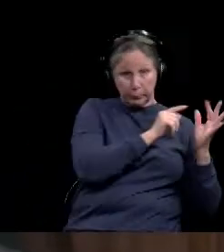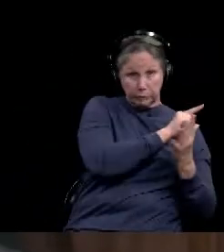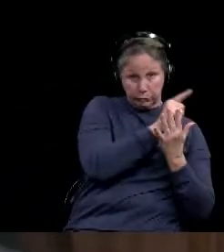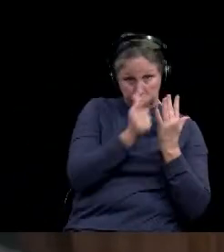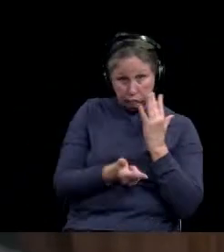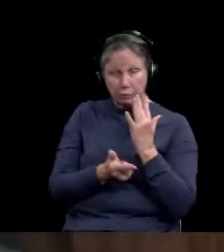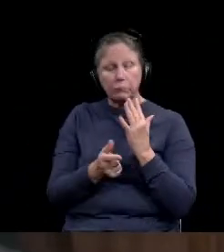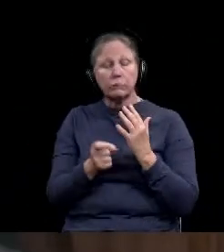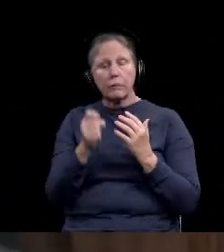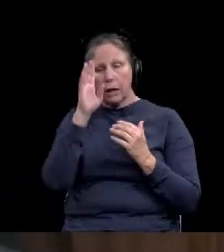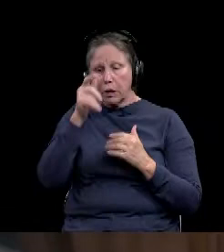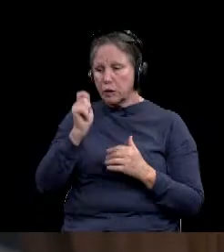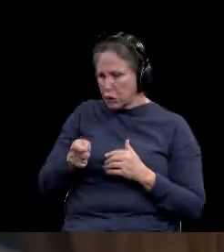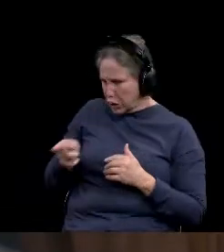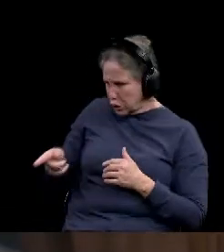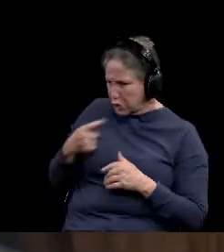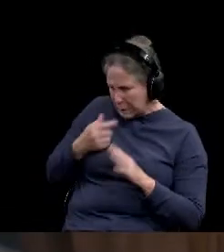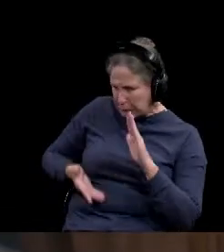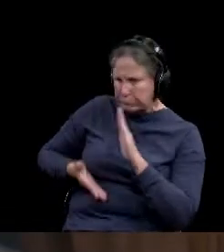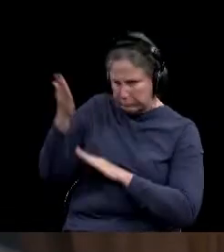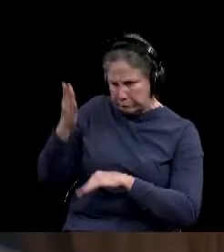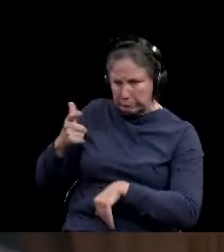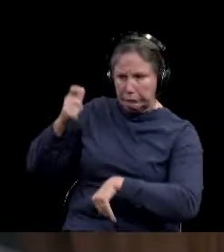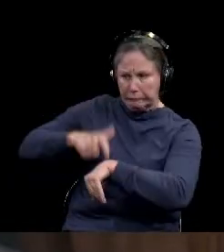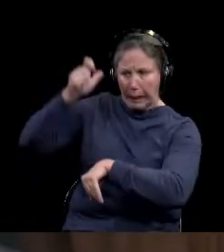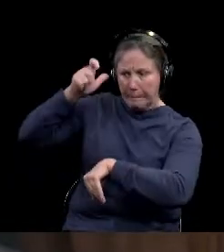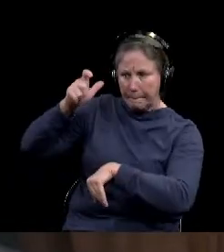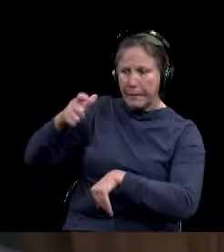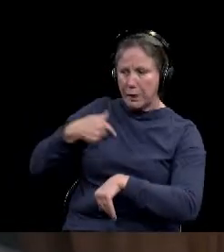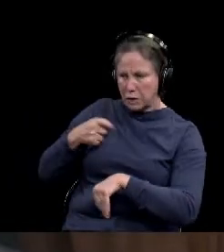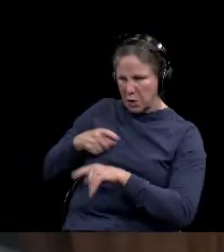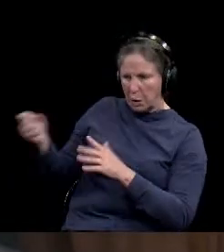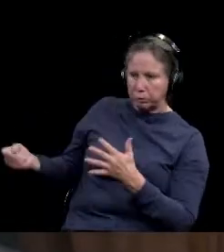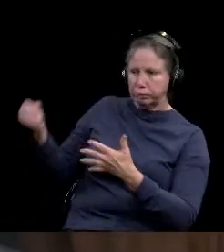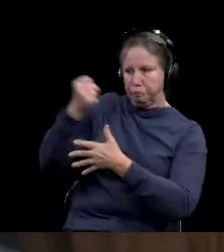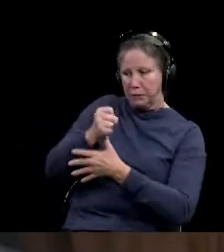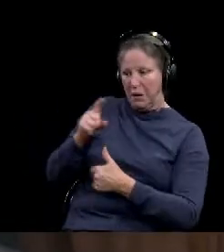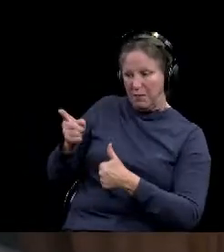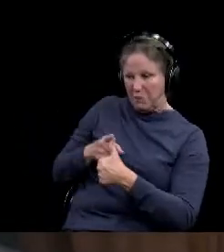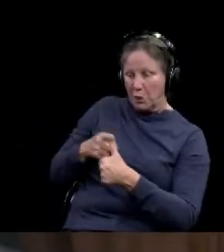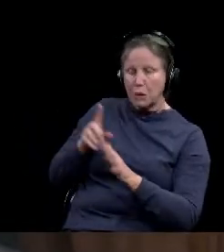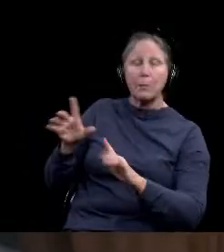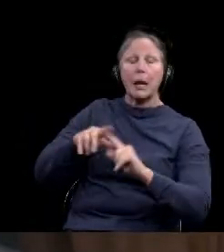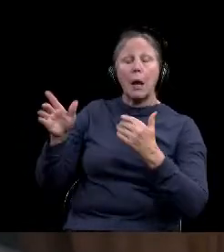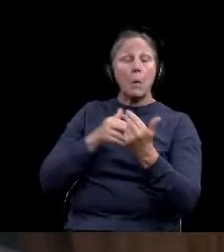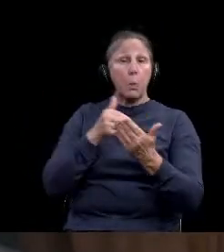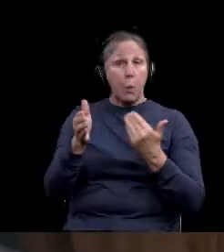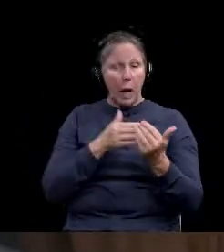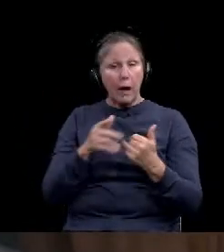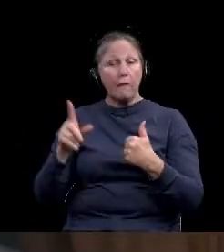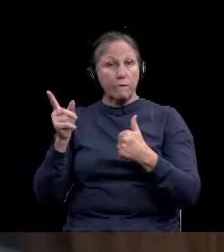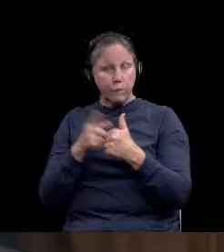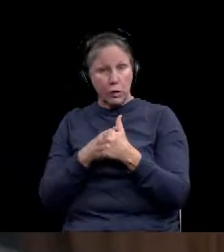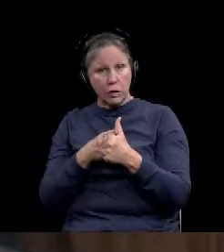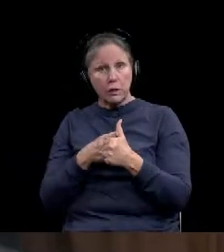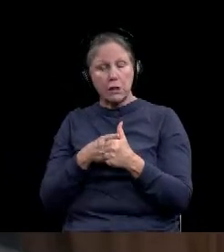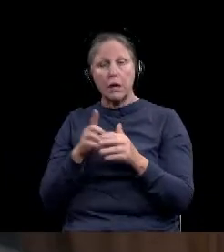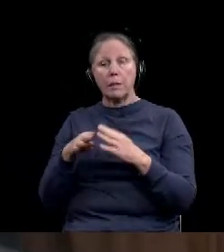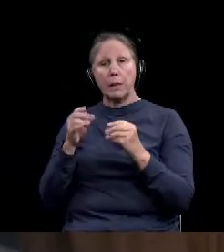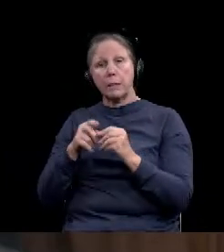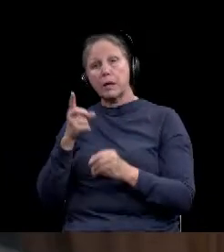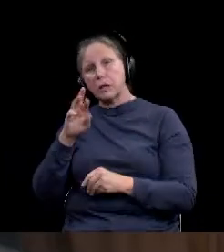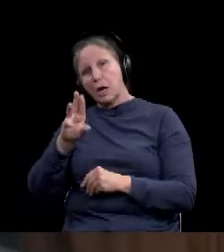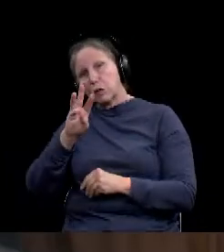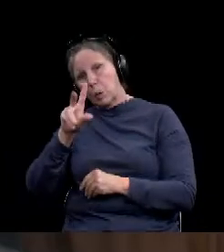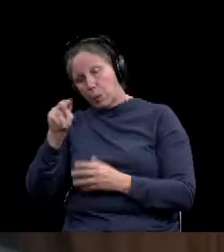you. I know Judge Felton, you need to get out of here on time. So we'll probably move you ahead of the normal schedule. But we'll go in the order of on our opening comments with Dr.